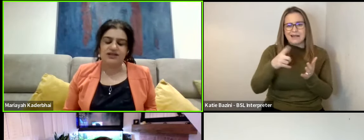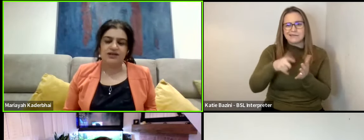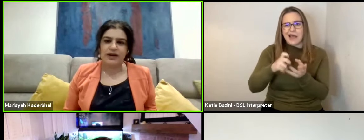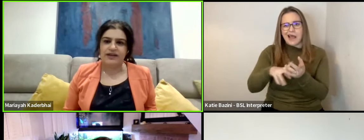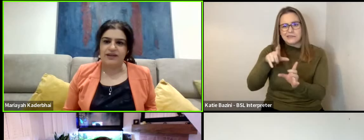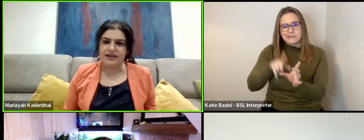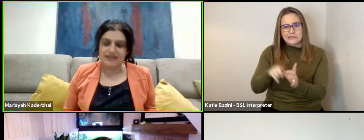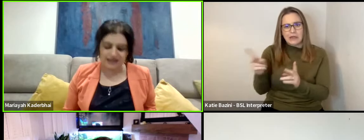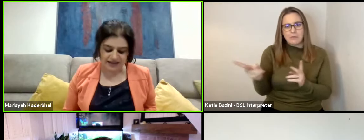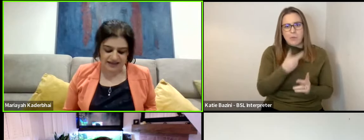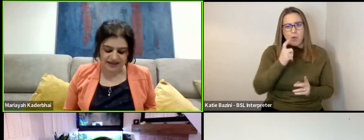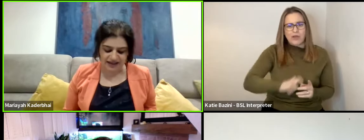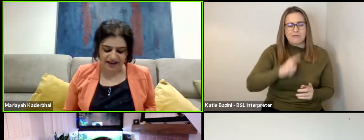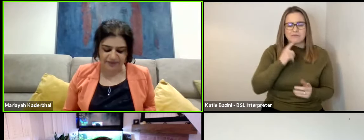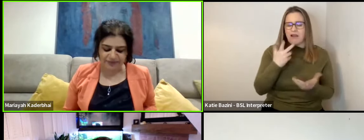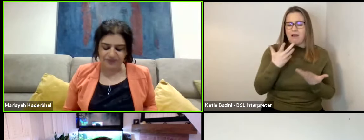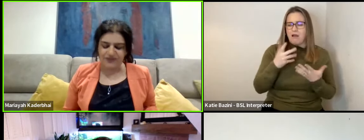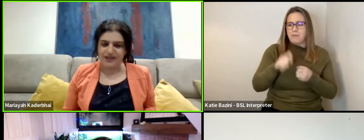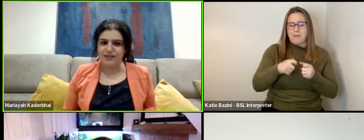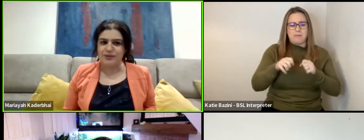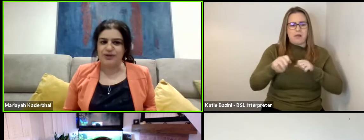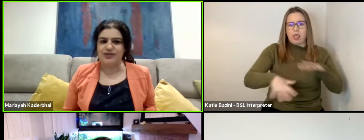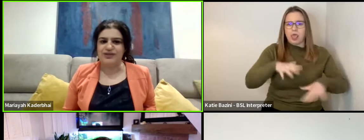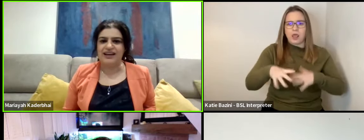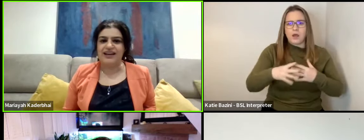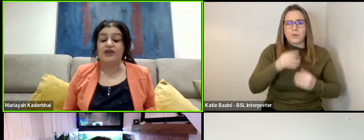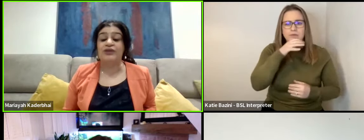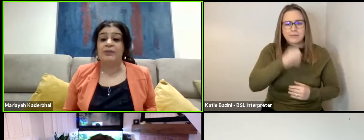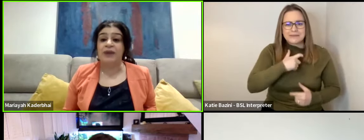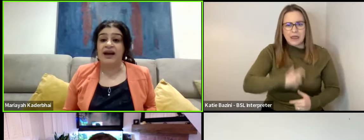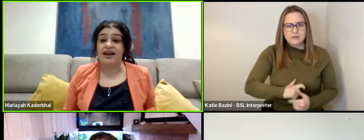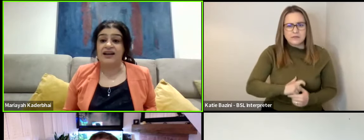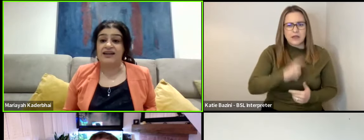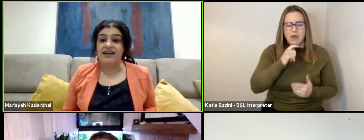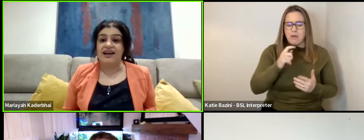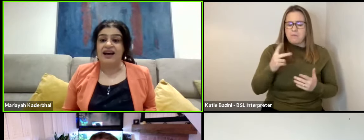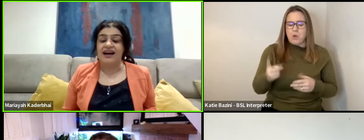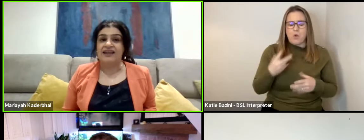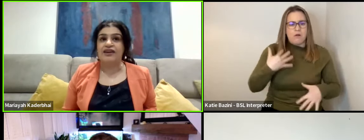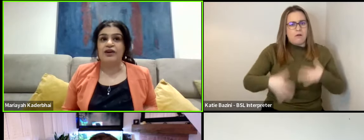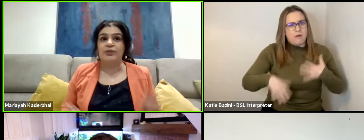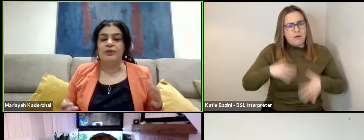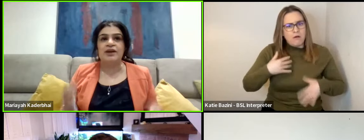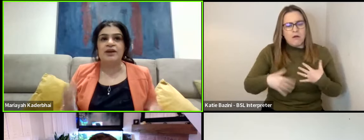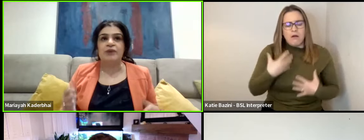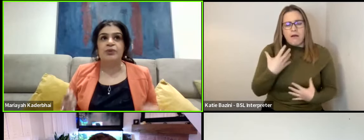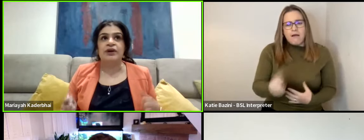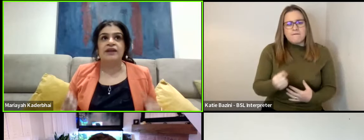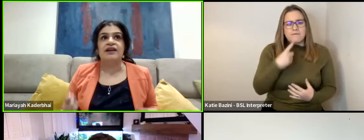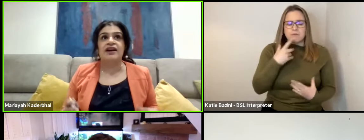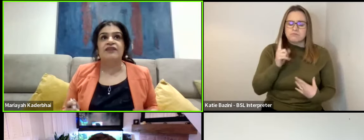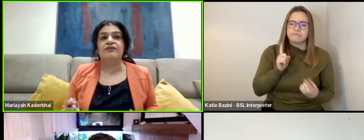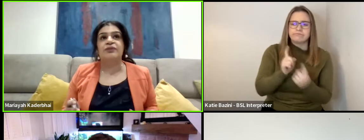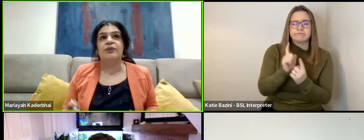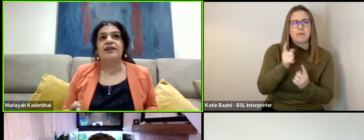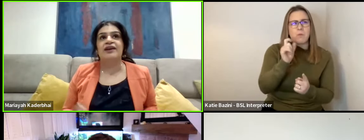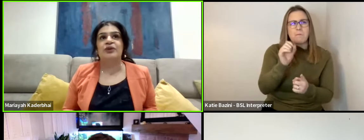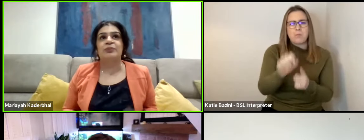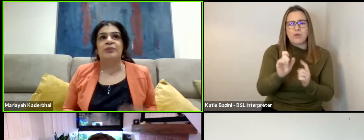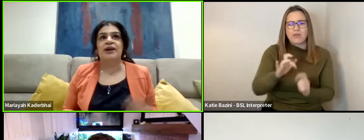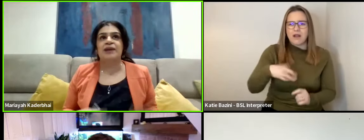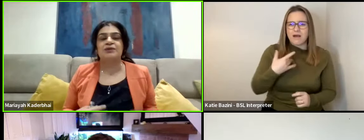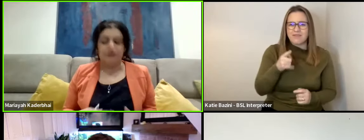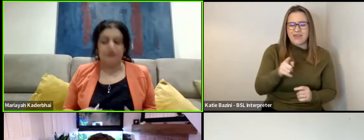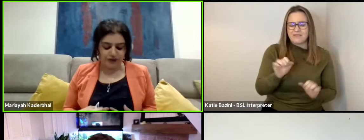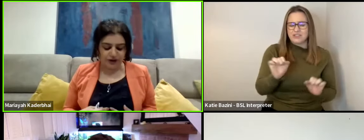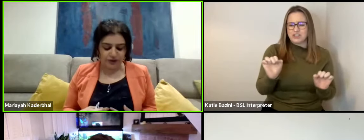are lost in a way in their masculinity. They're both in great pain and we meet them at a point in their life where they're